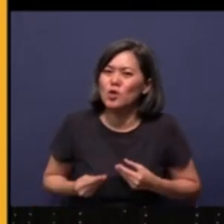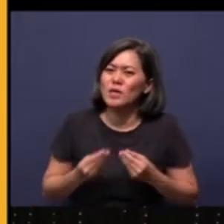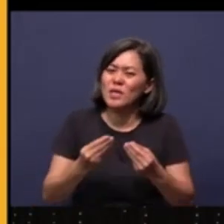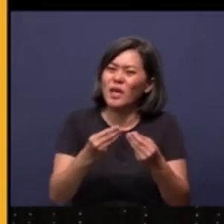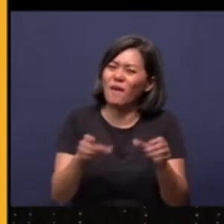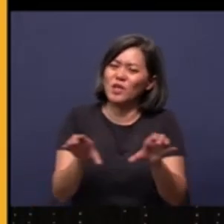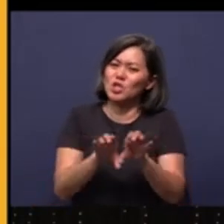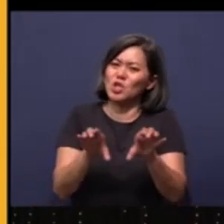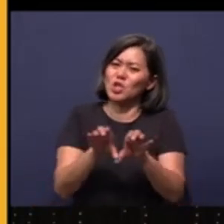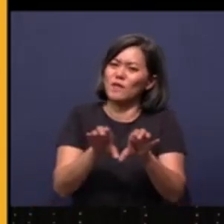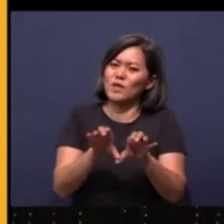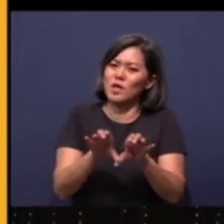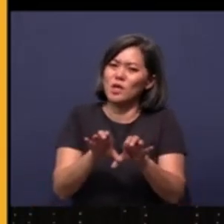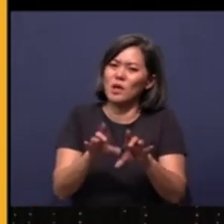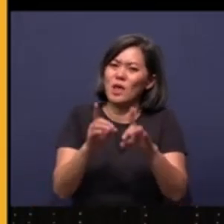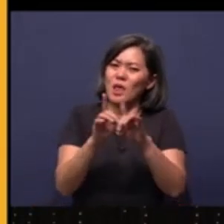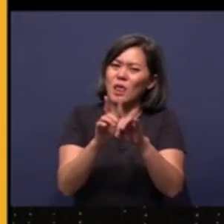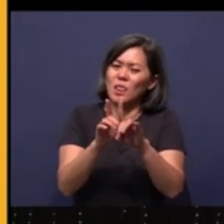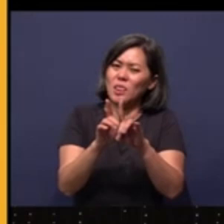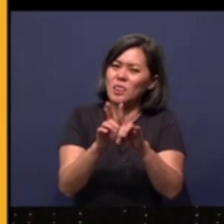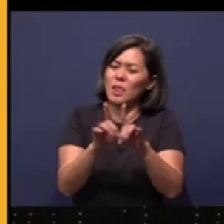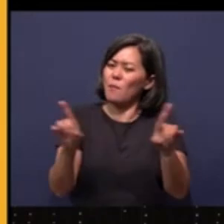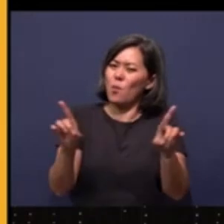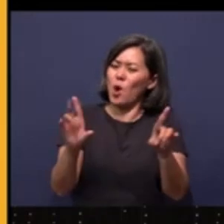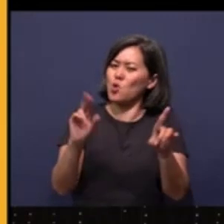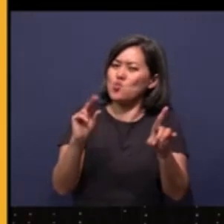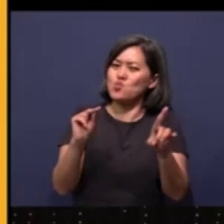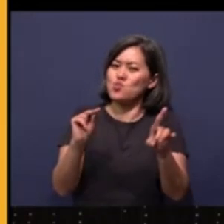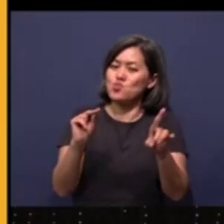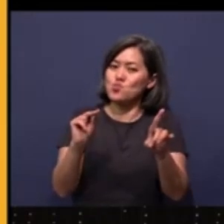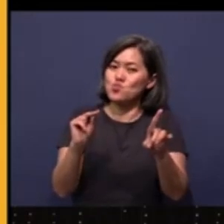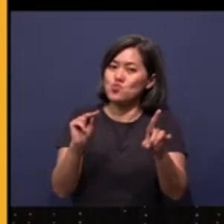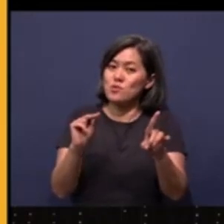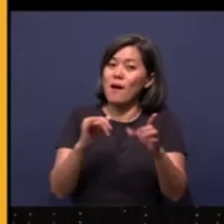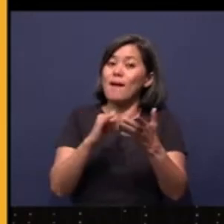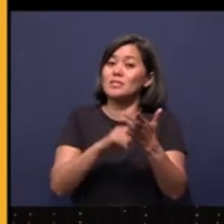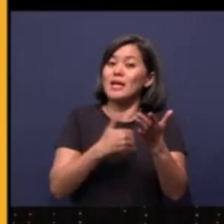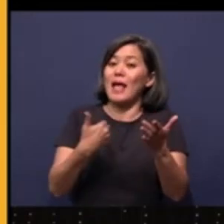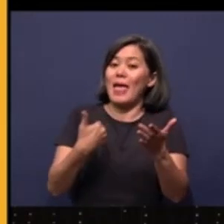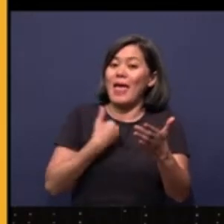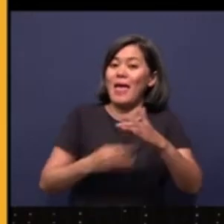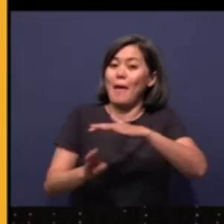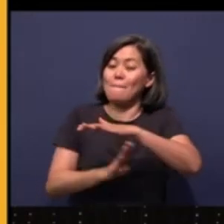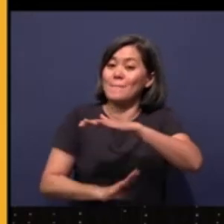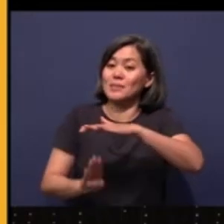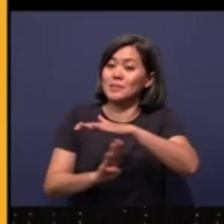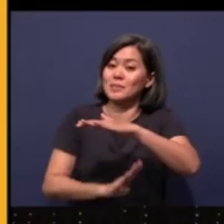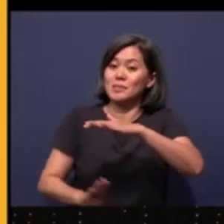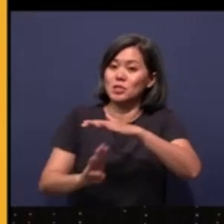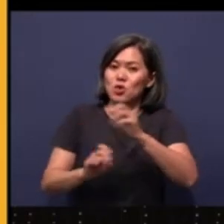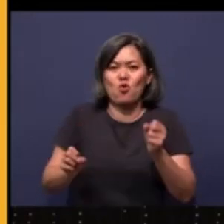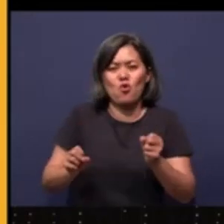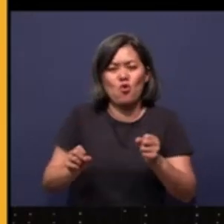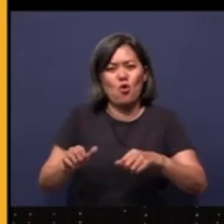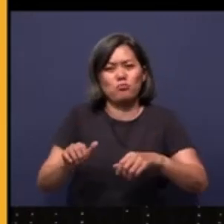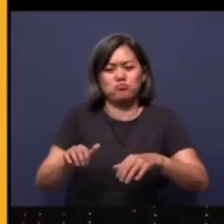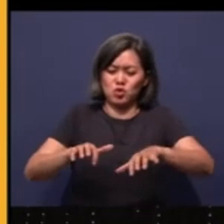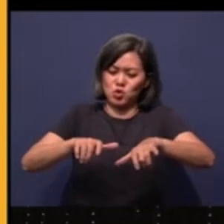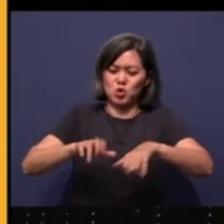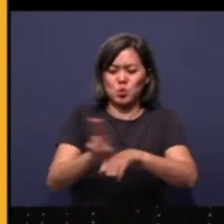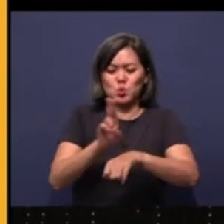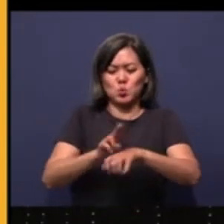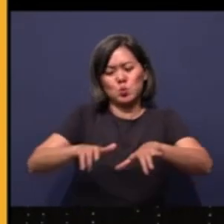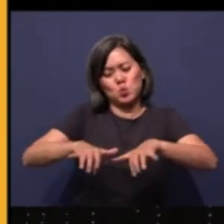certificate or diploma, but just to have a basic operation of laptops.